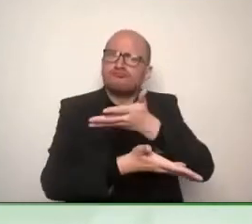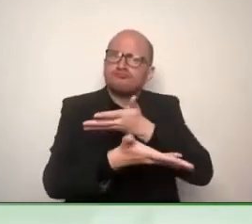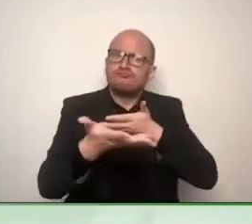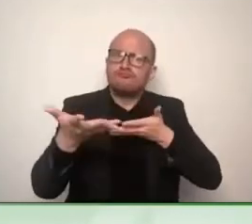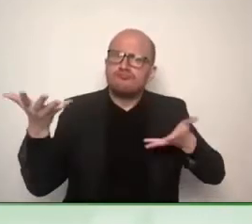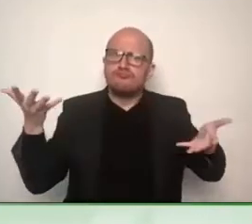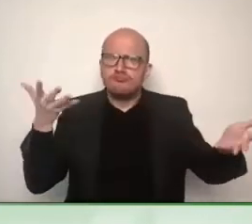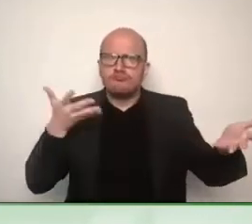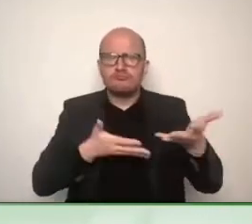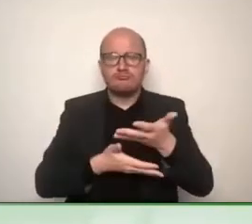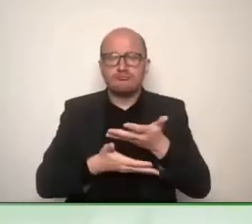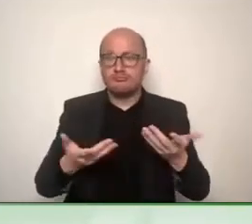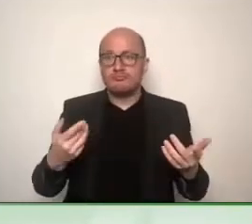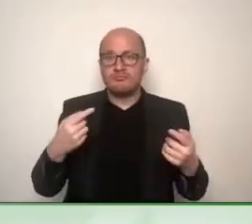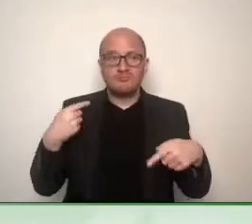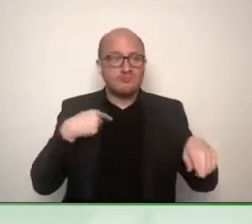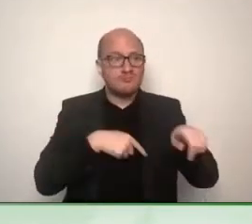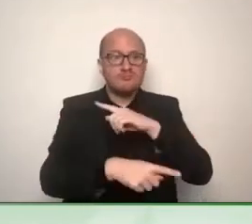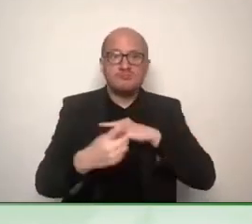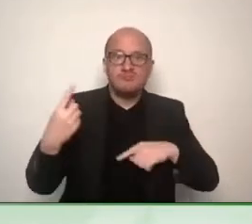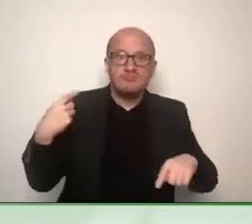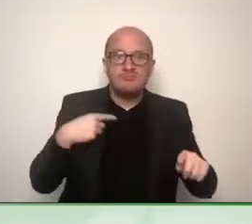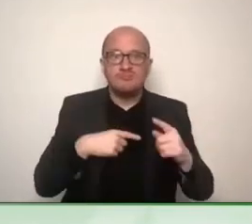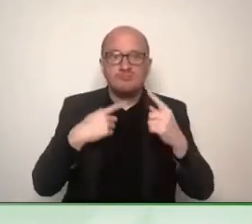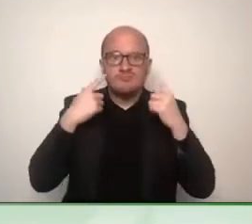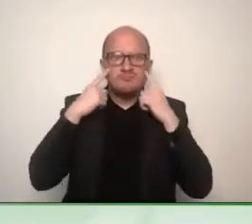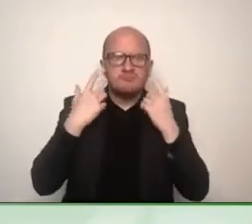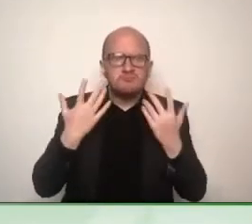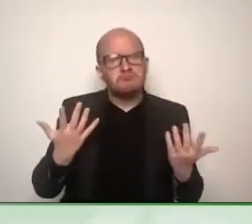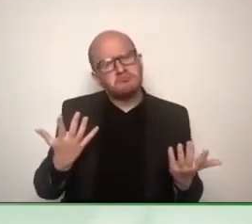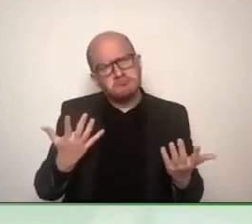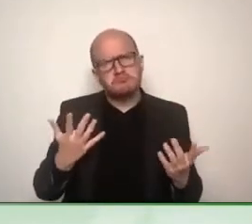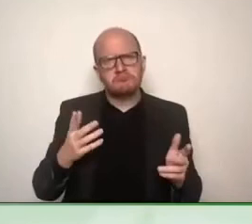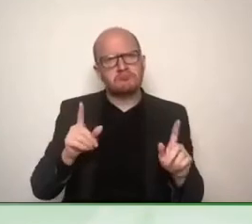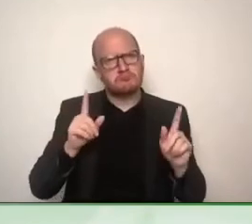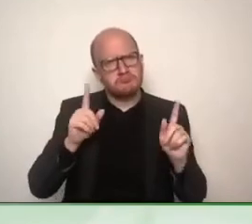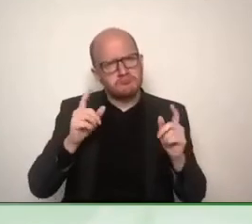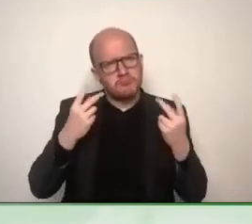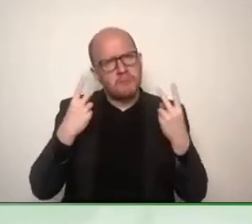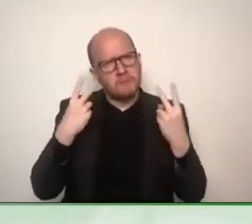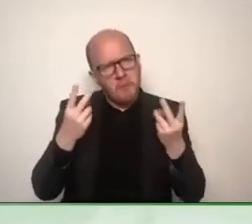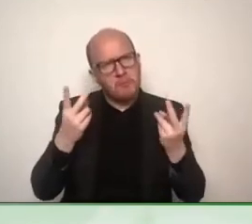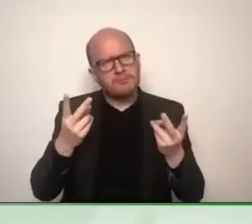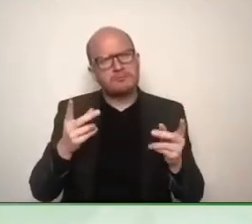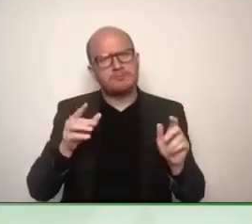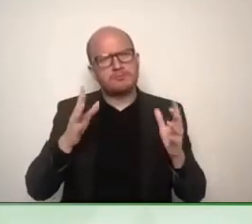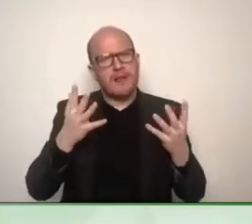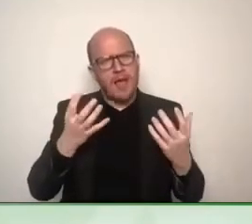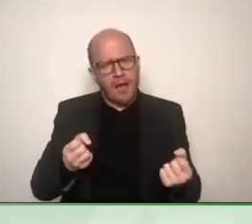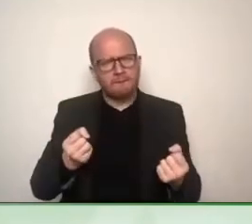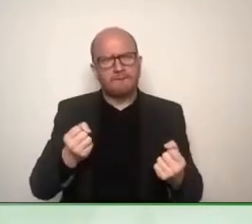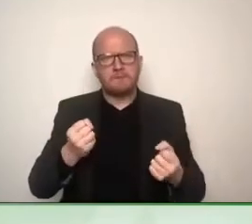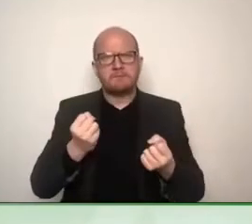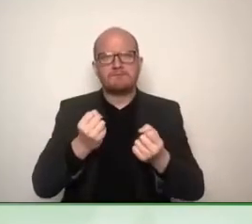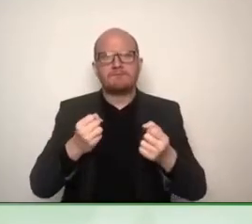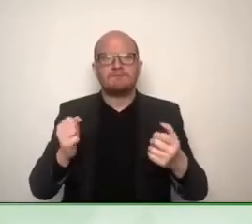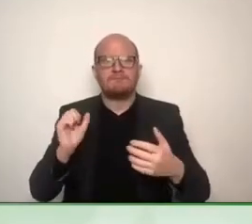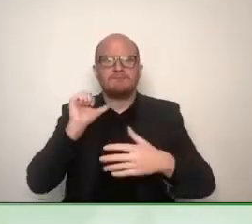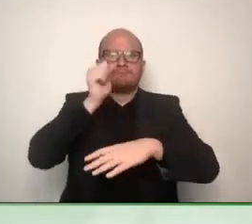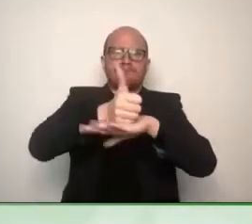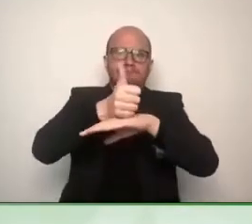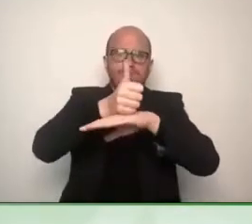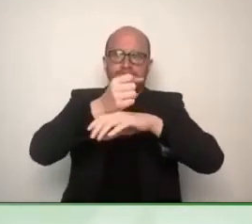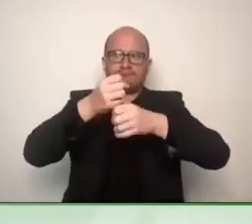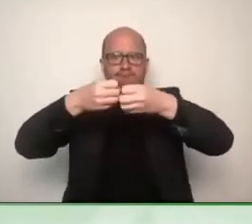working together is important to really solve them and we need a kind of umbrella. That's what we are. You